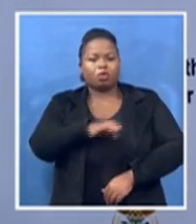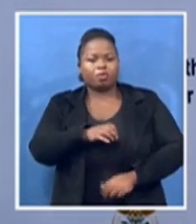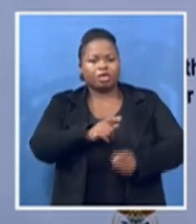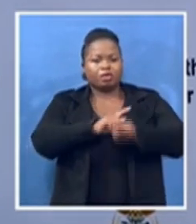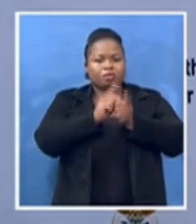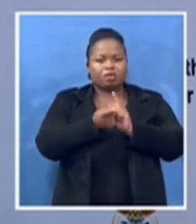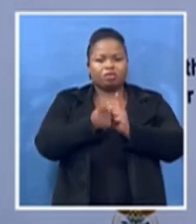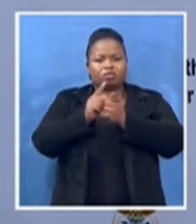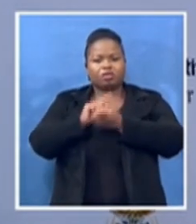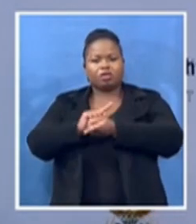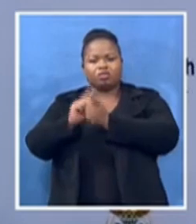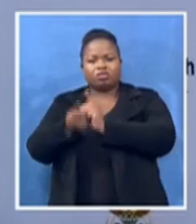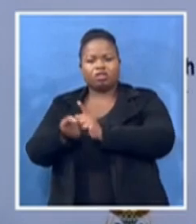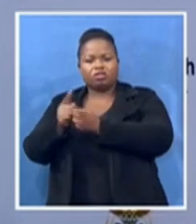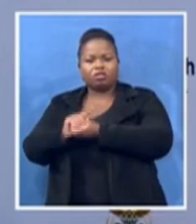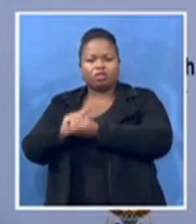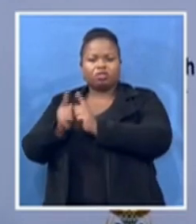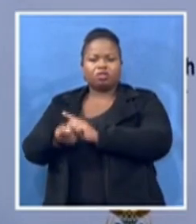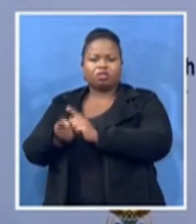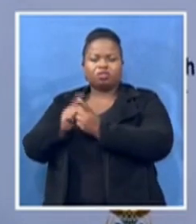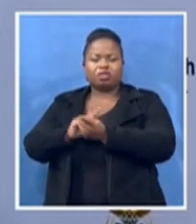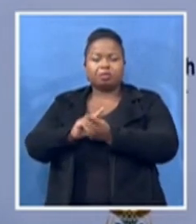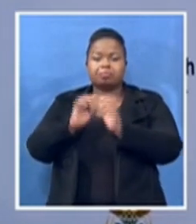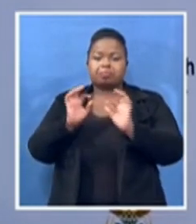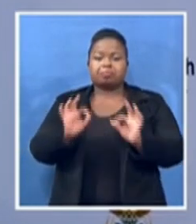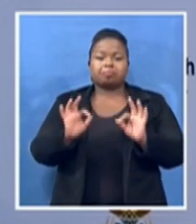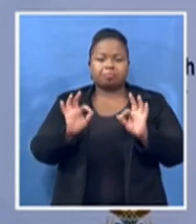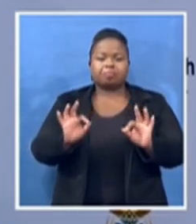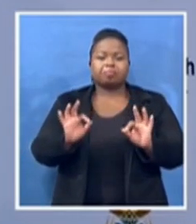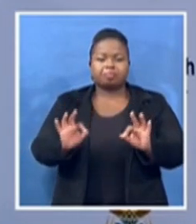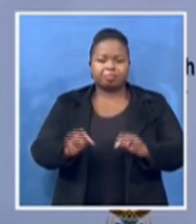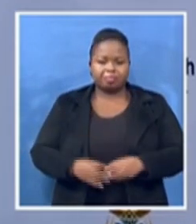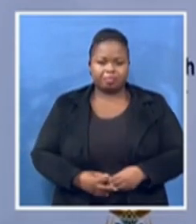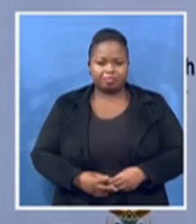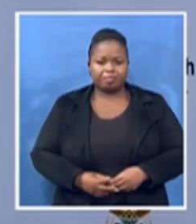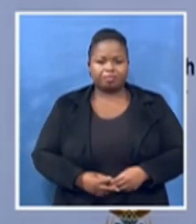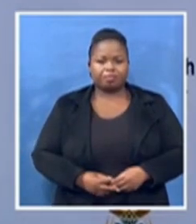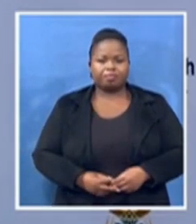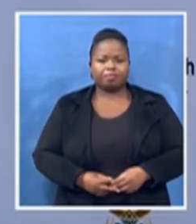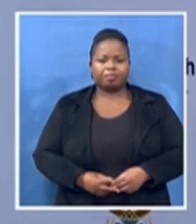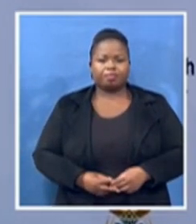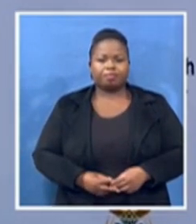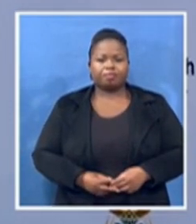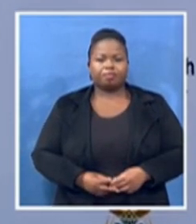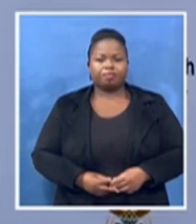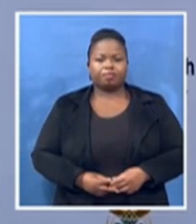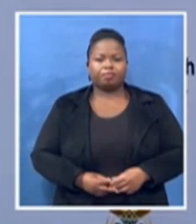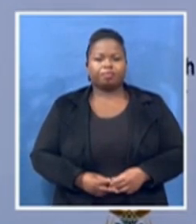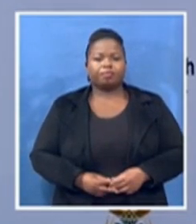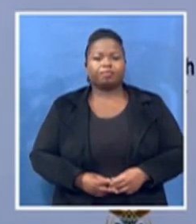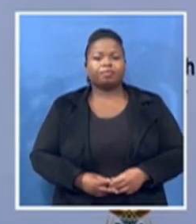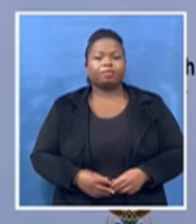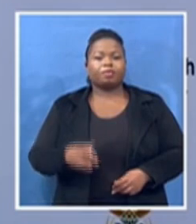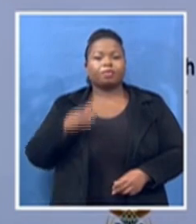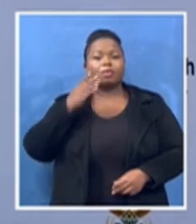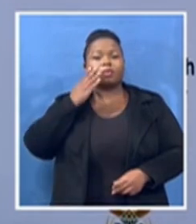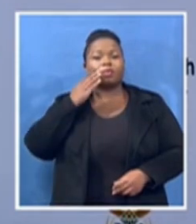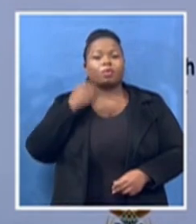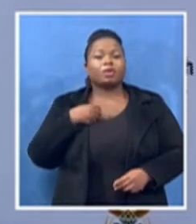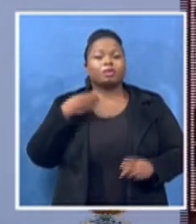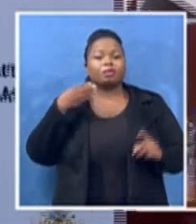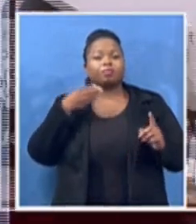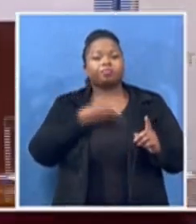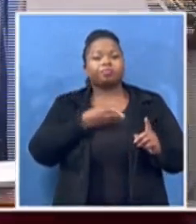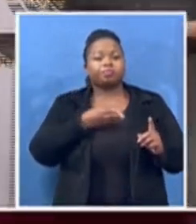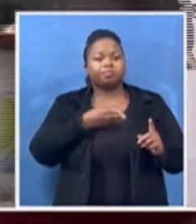when she attended the inaugural conference of the African National